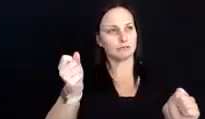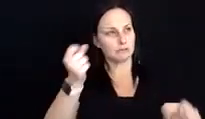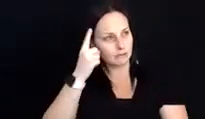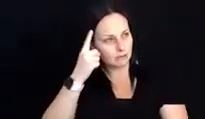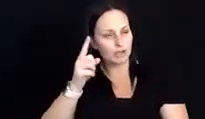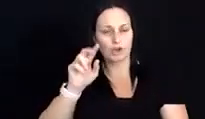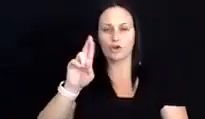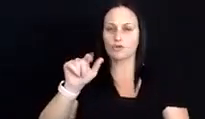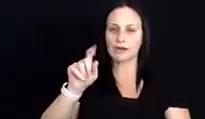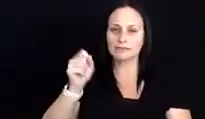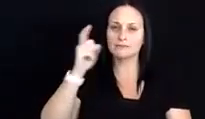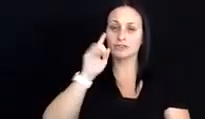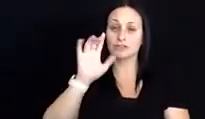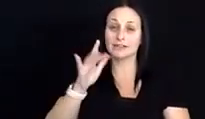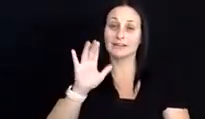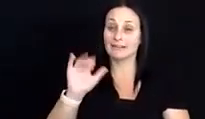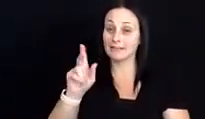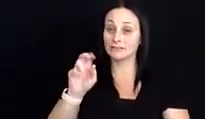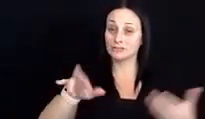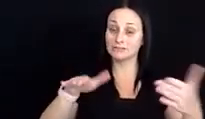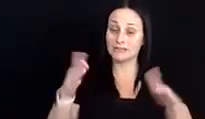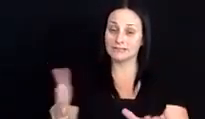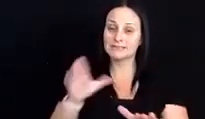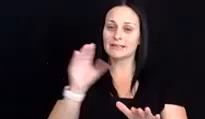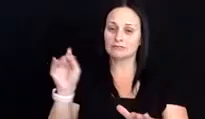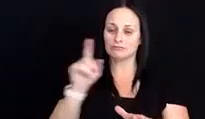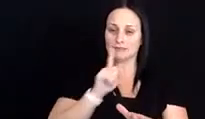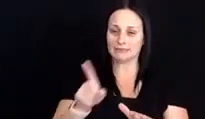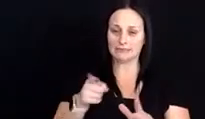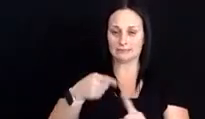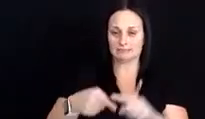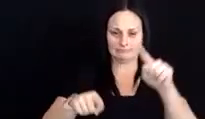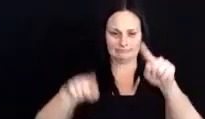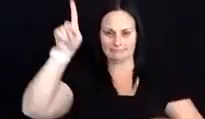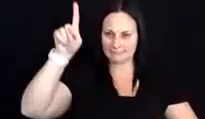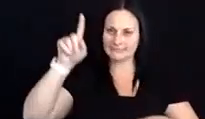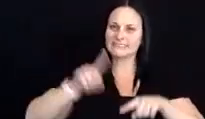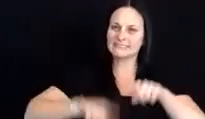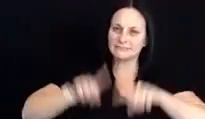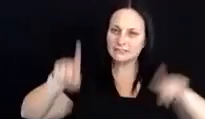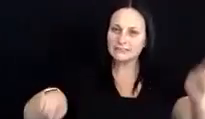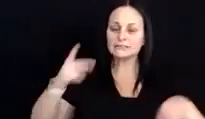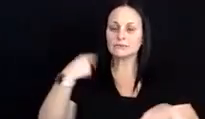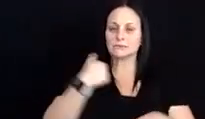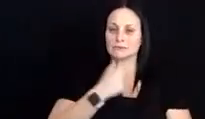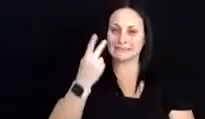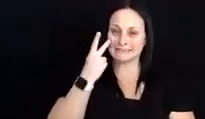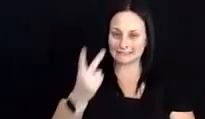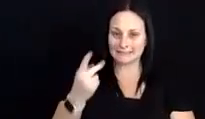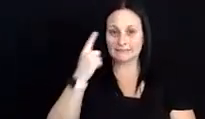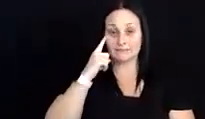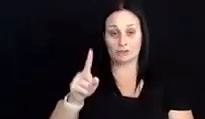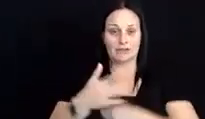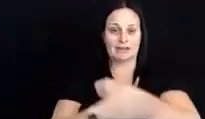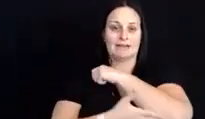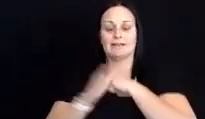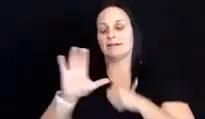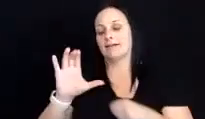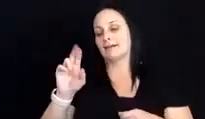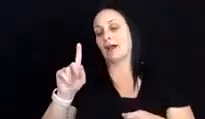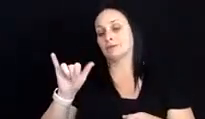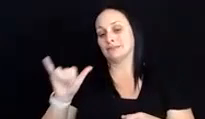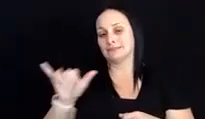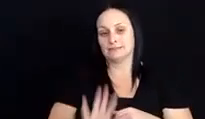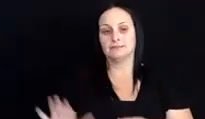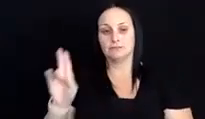cancer deaths and the possible mediators of the disparities or the differences that we see in counties across the US.